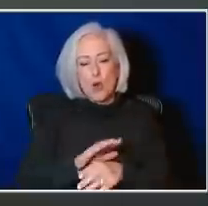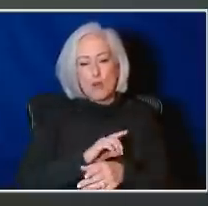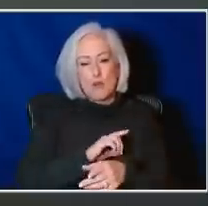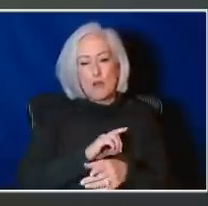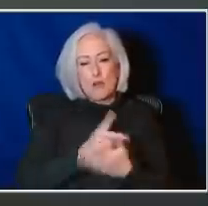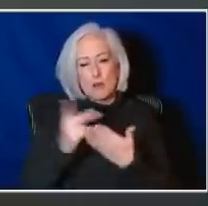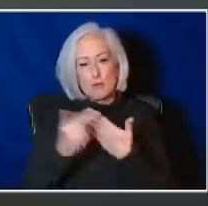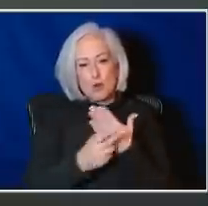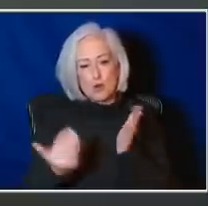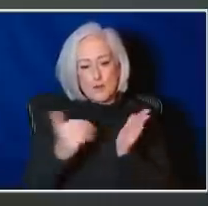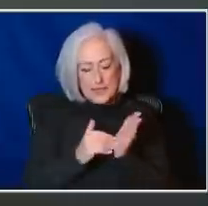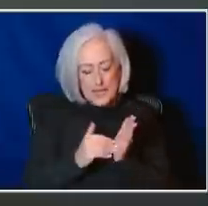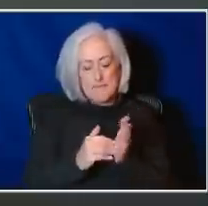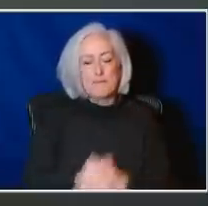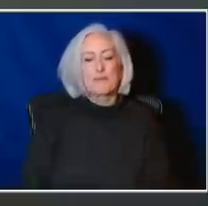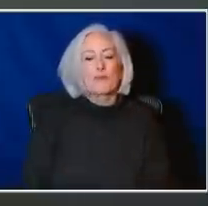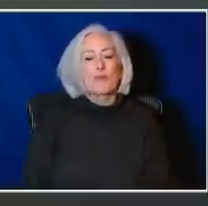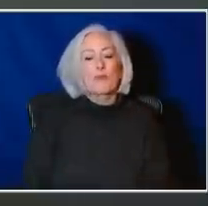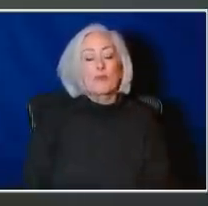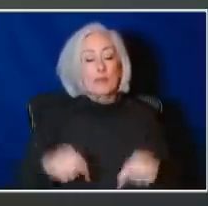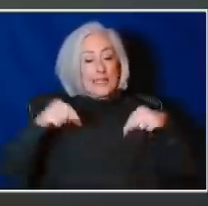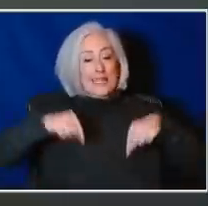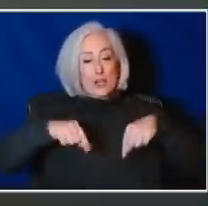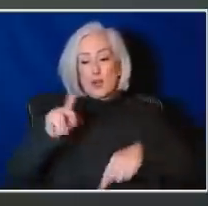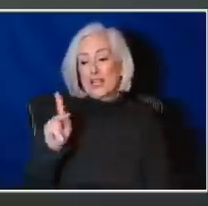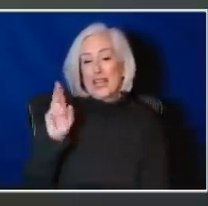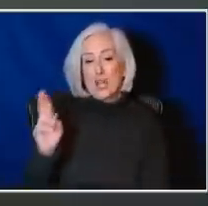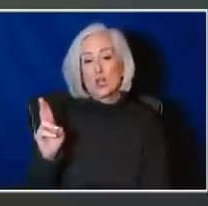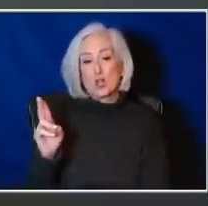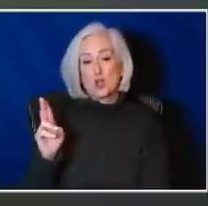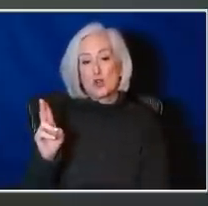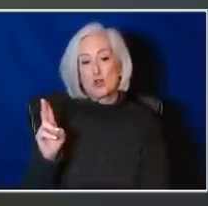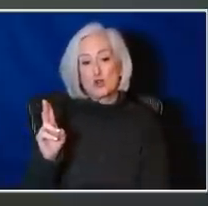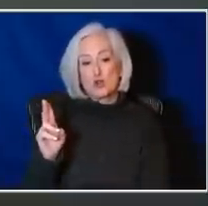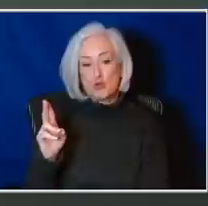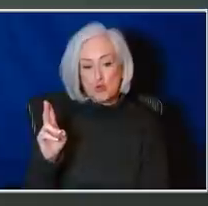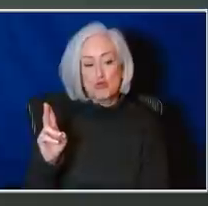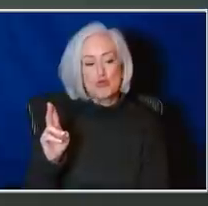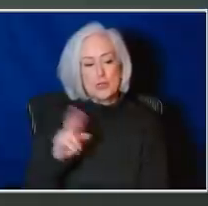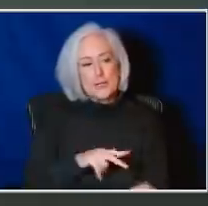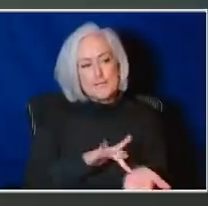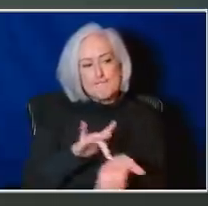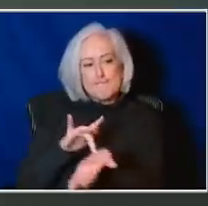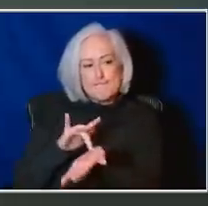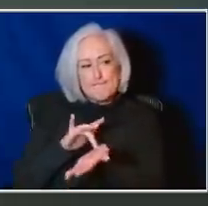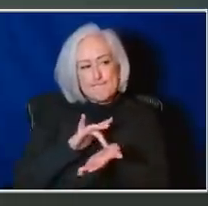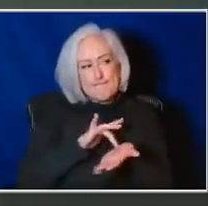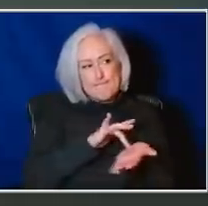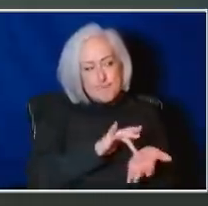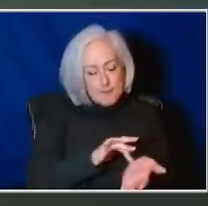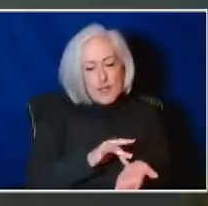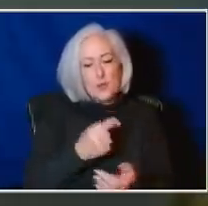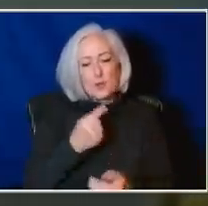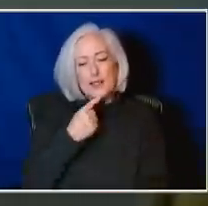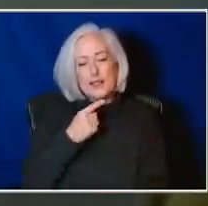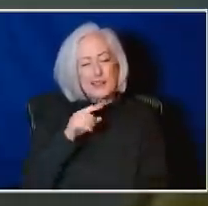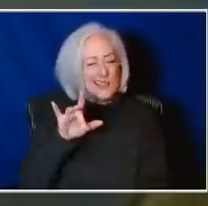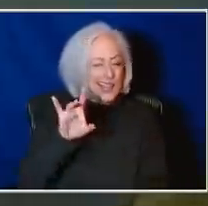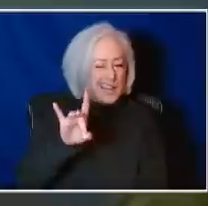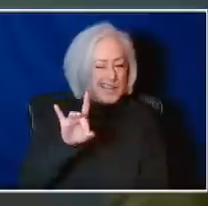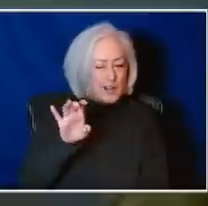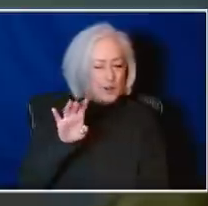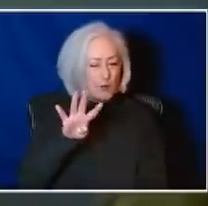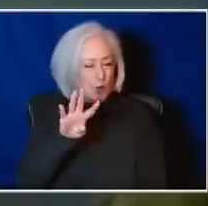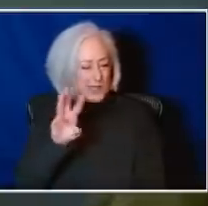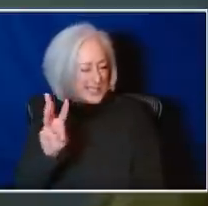But what we can say is here at KU, our census today was about 846, I believe. I just saw it